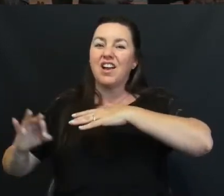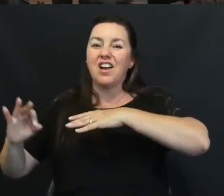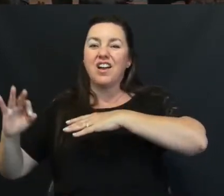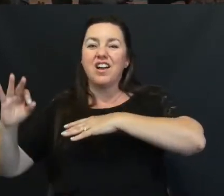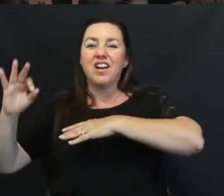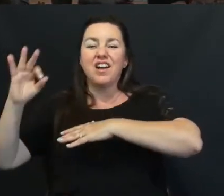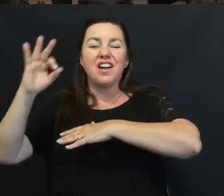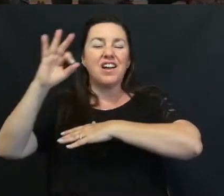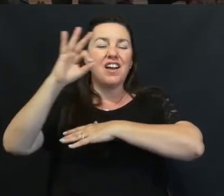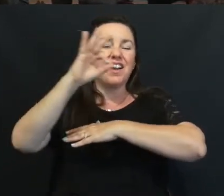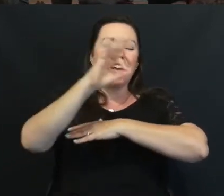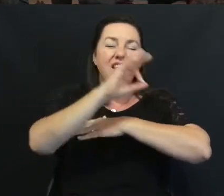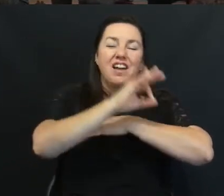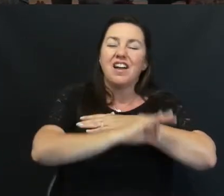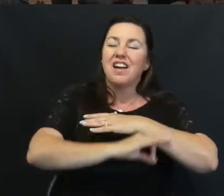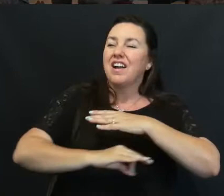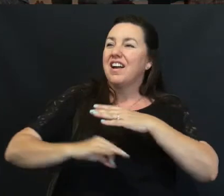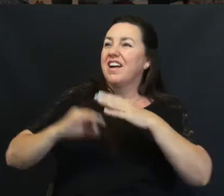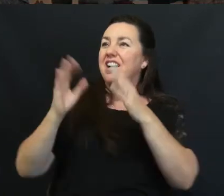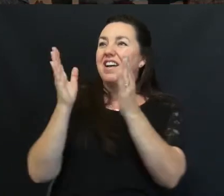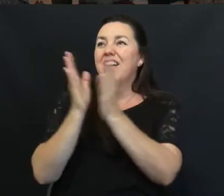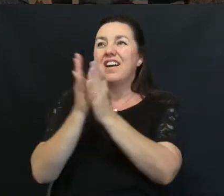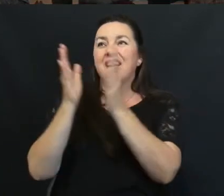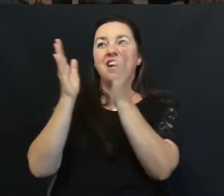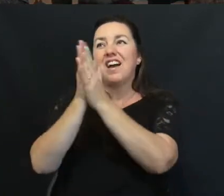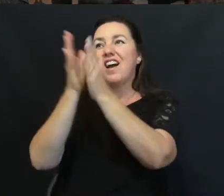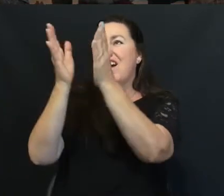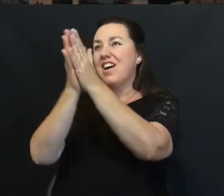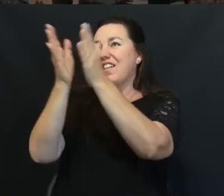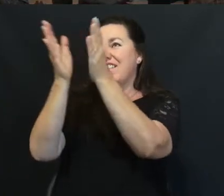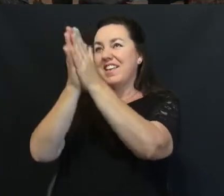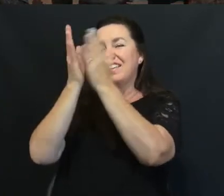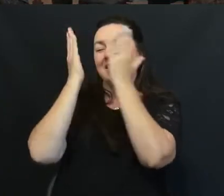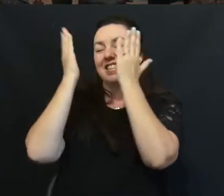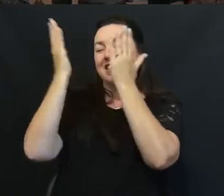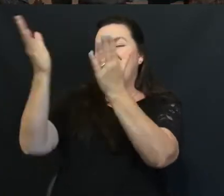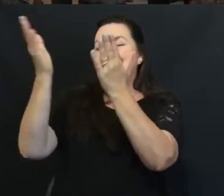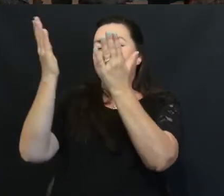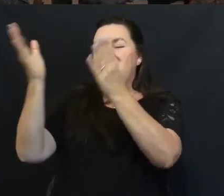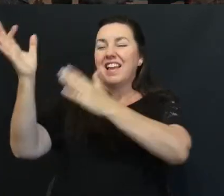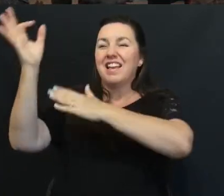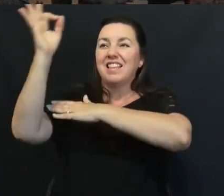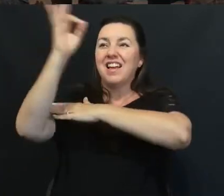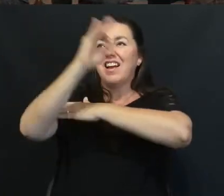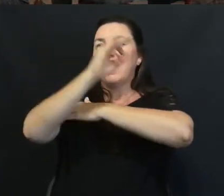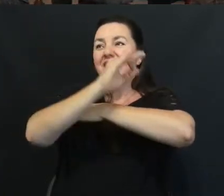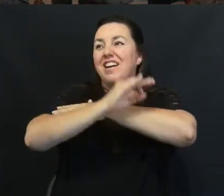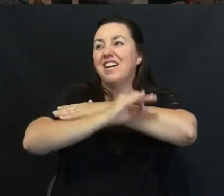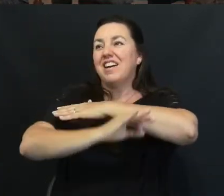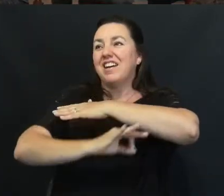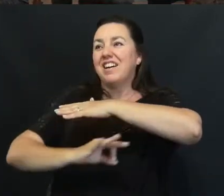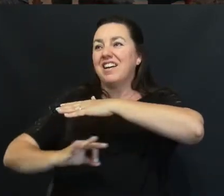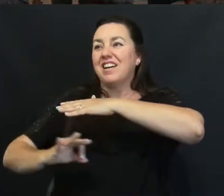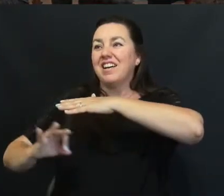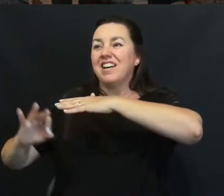long All the day long